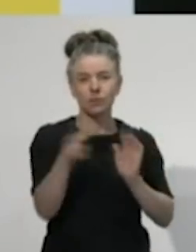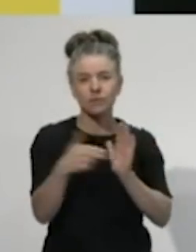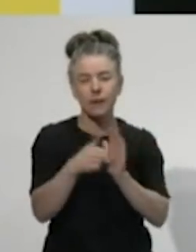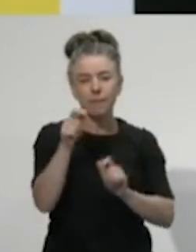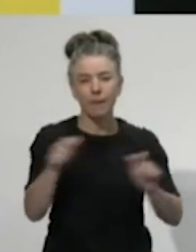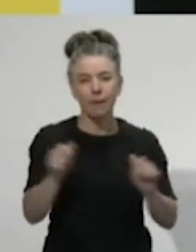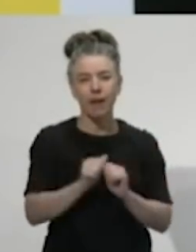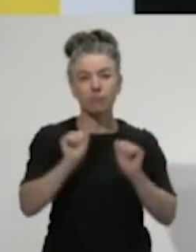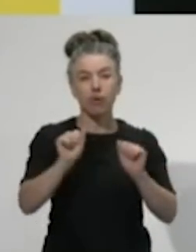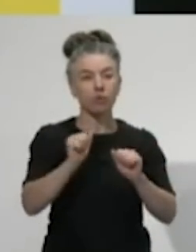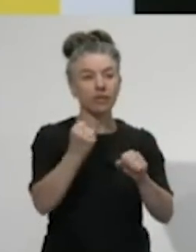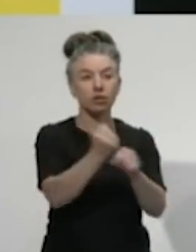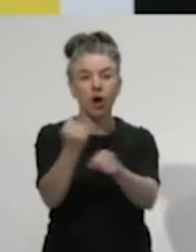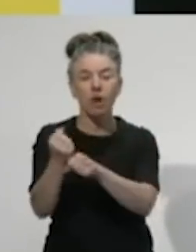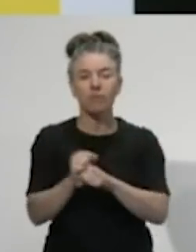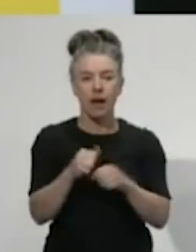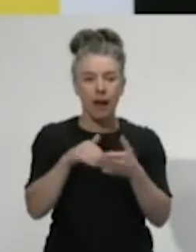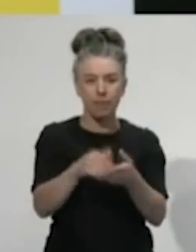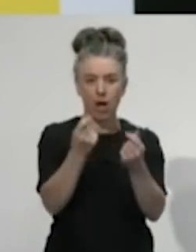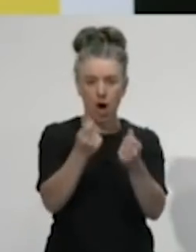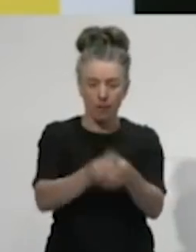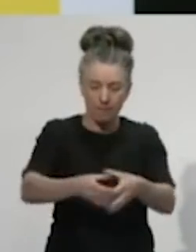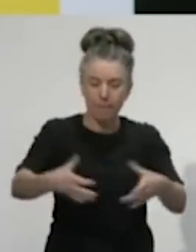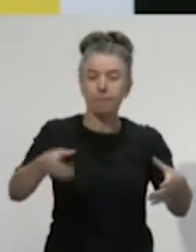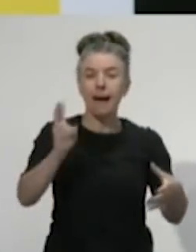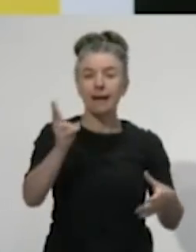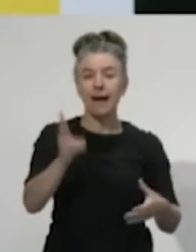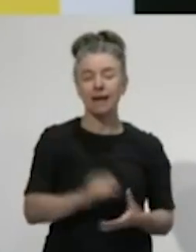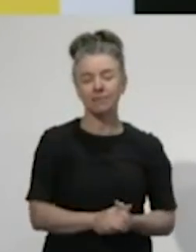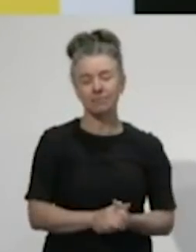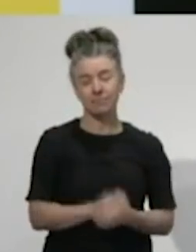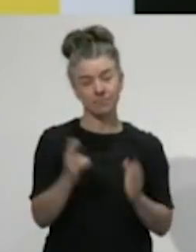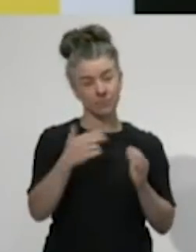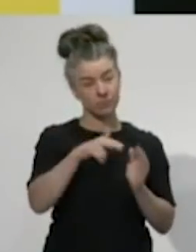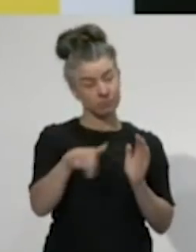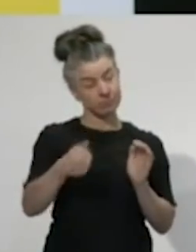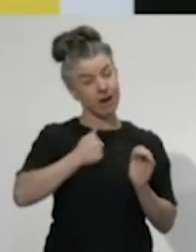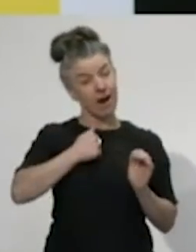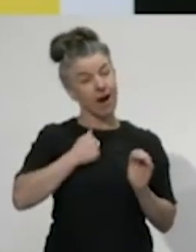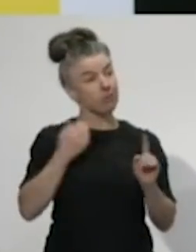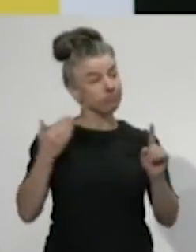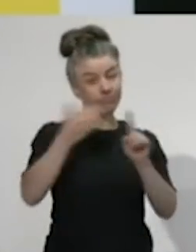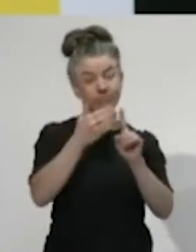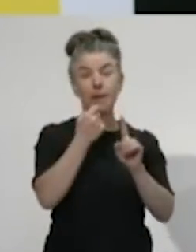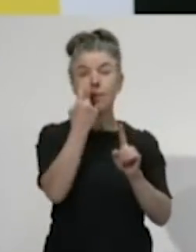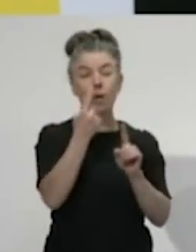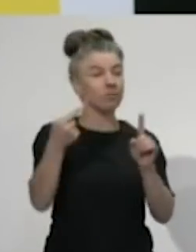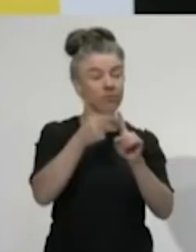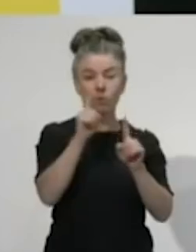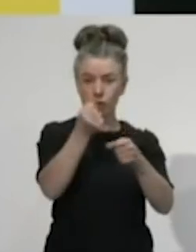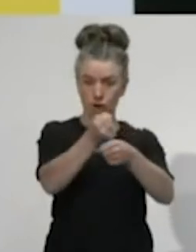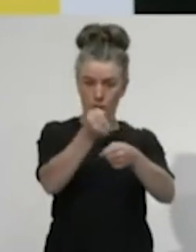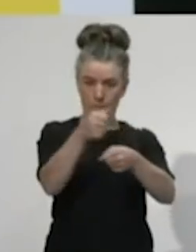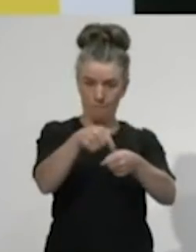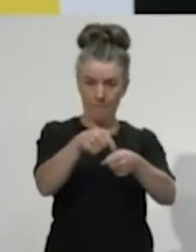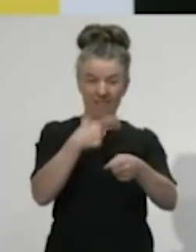and grow our economy. Our number one priority is jobs. And that's why this will be a jobs